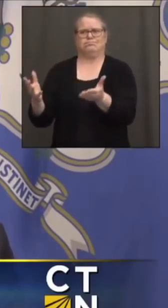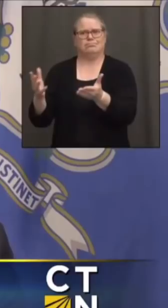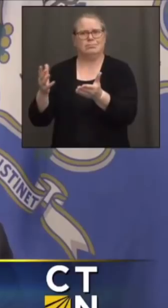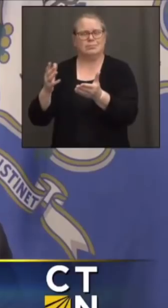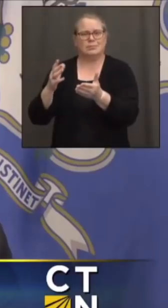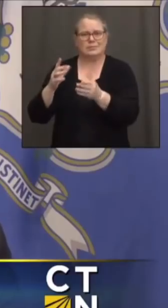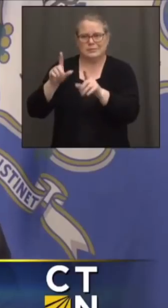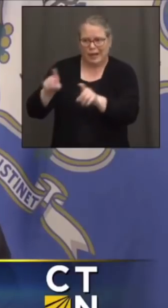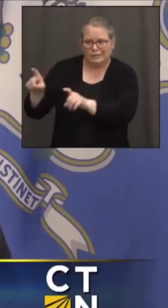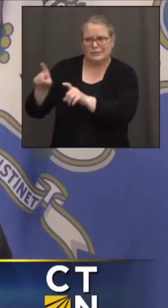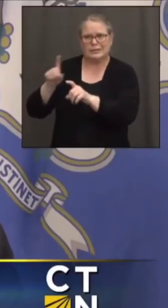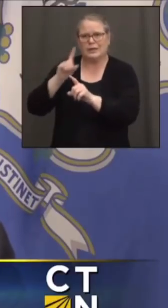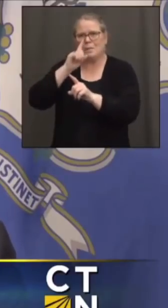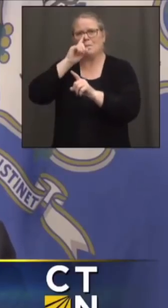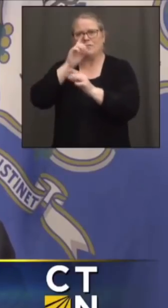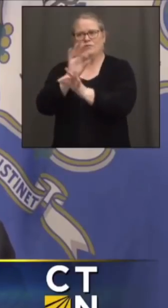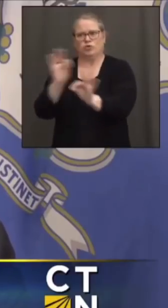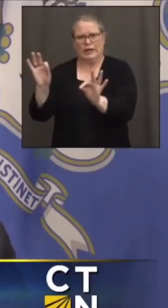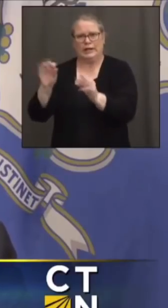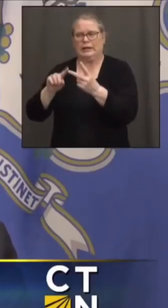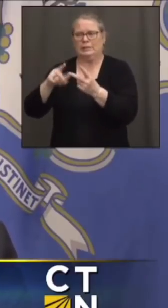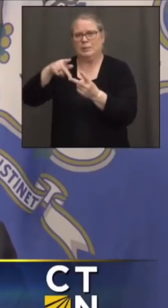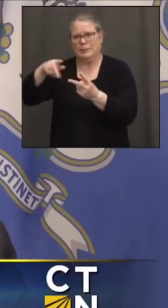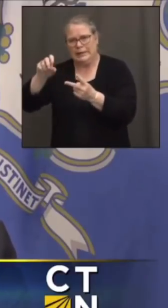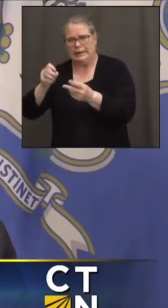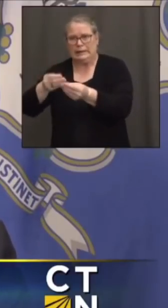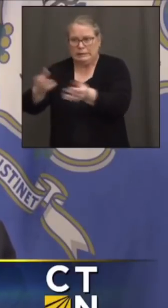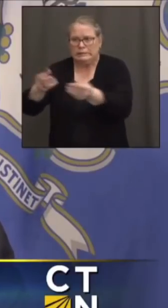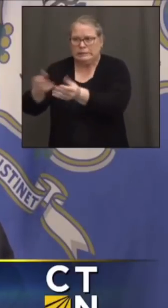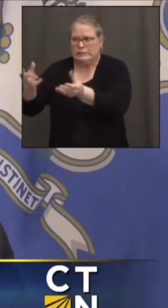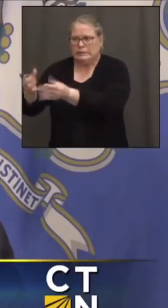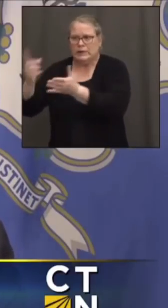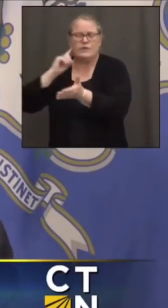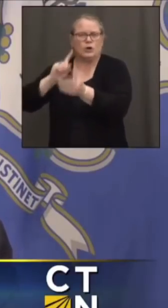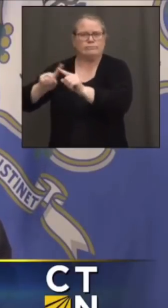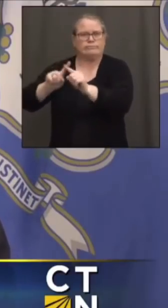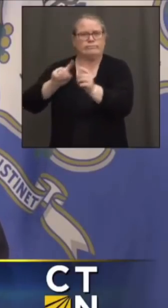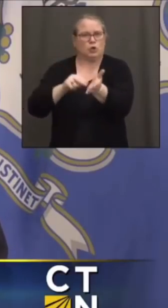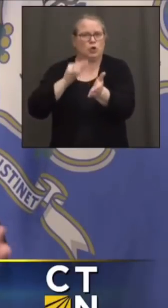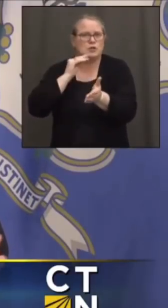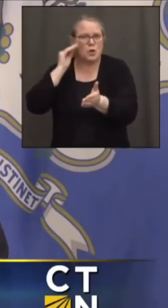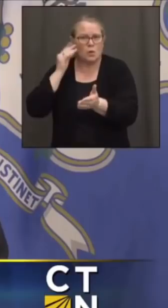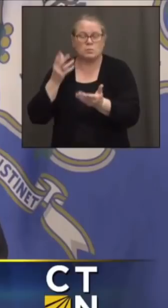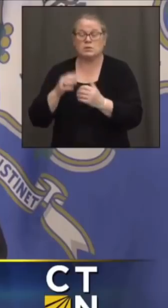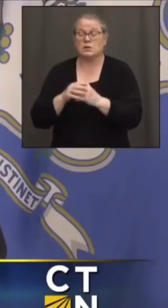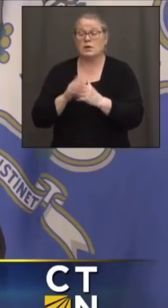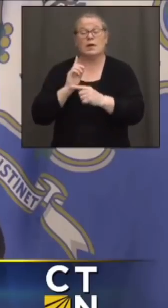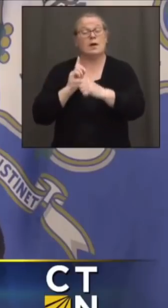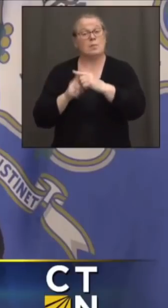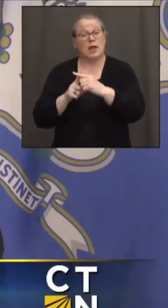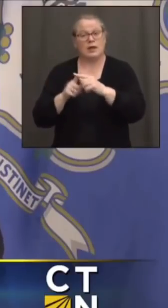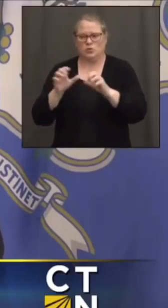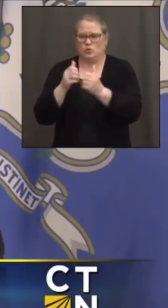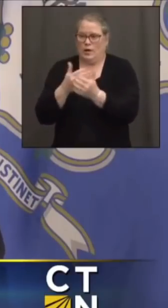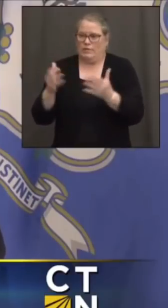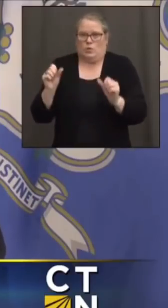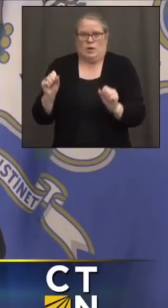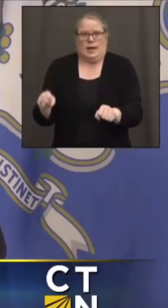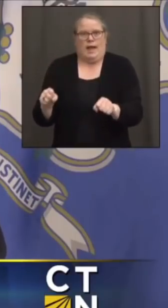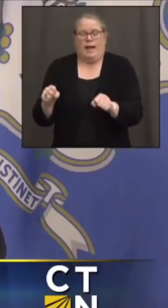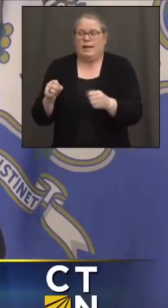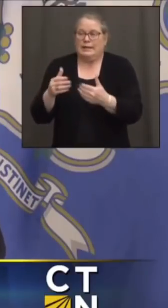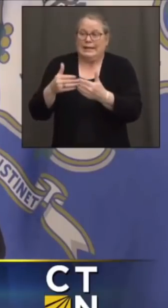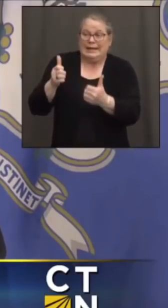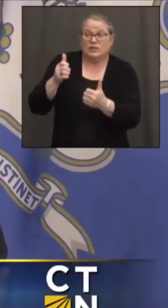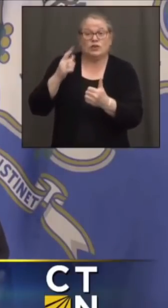as best we could throughout for the nursing homes. In addition, we're doing everything we can to accelerate or make it